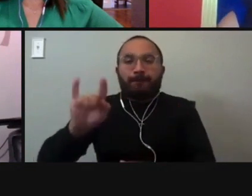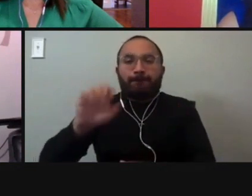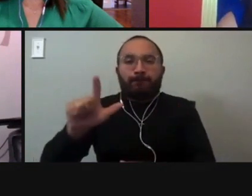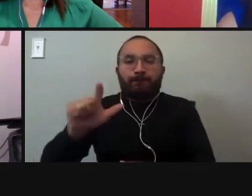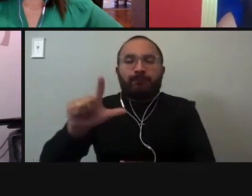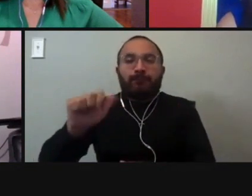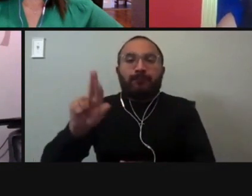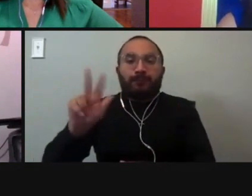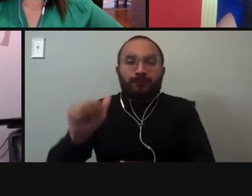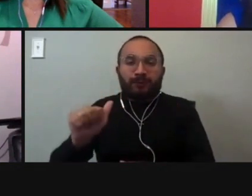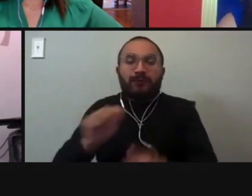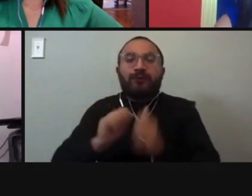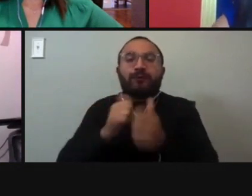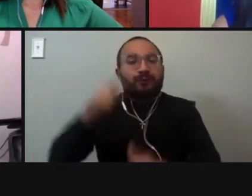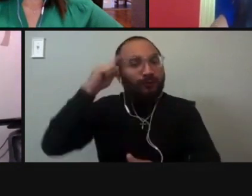for Precinct 2.